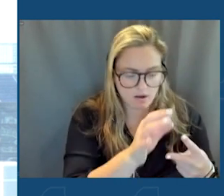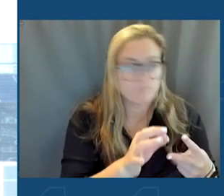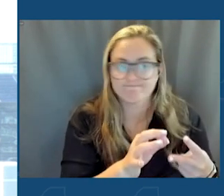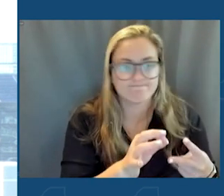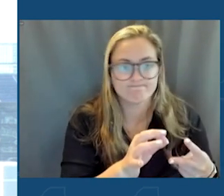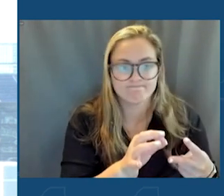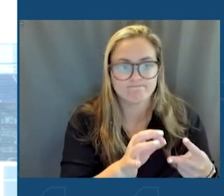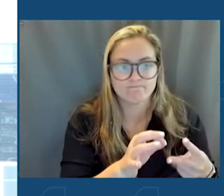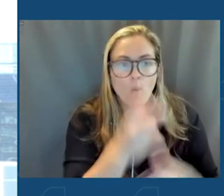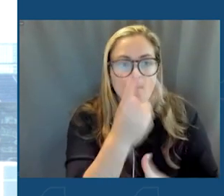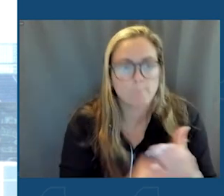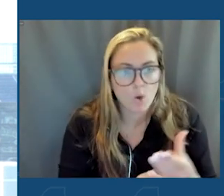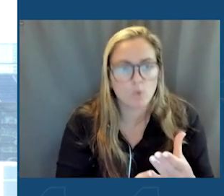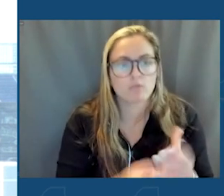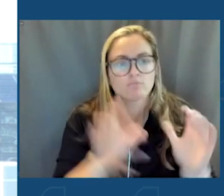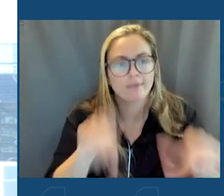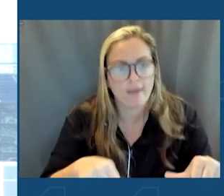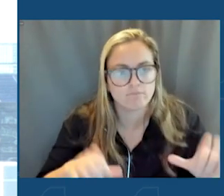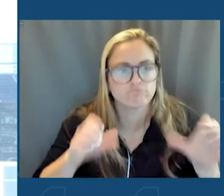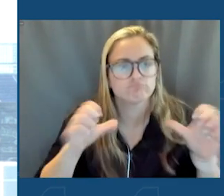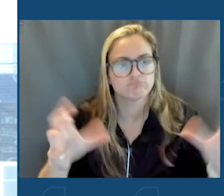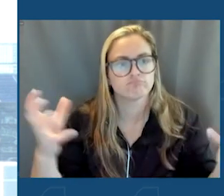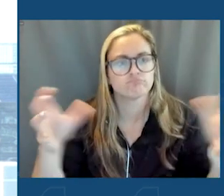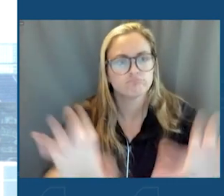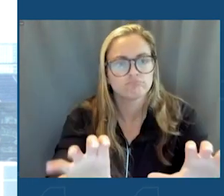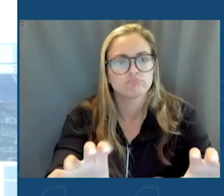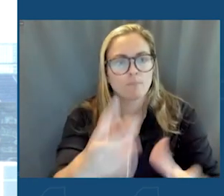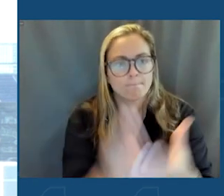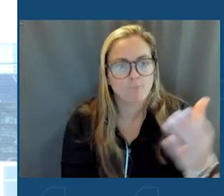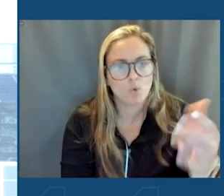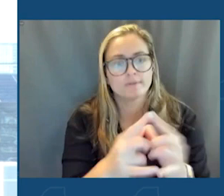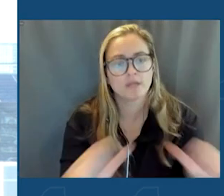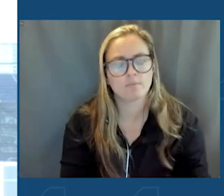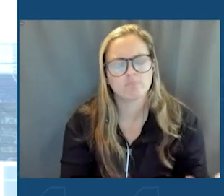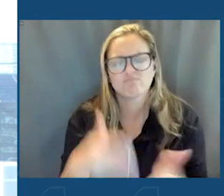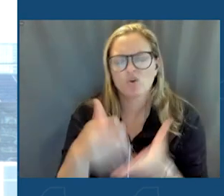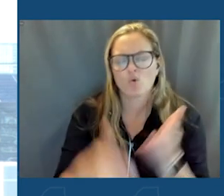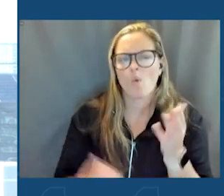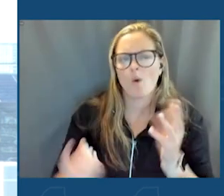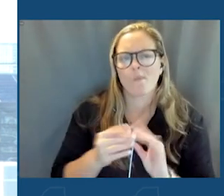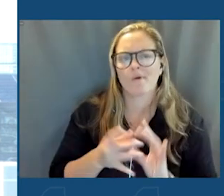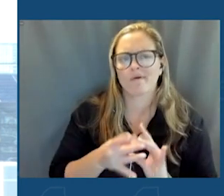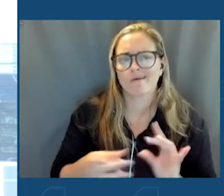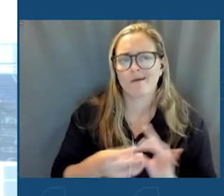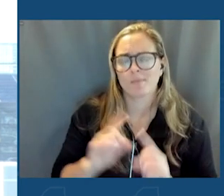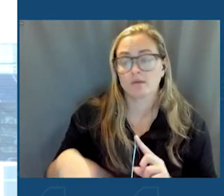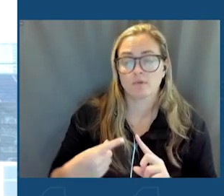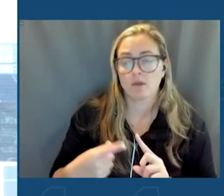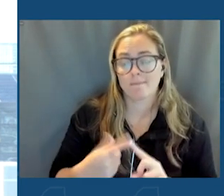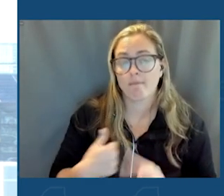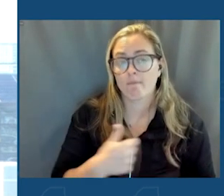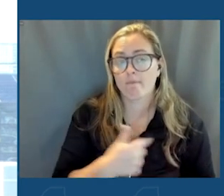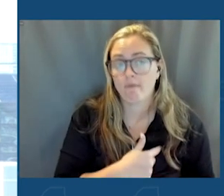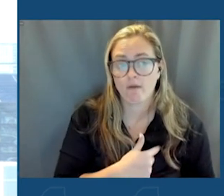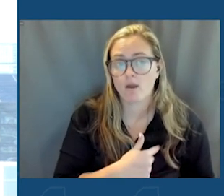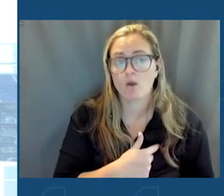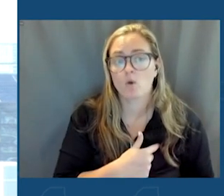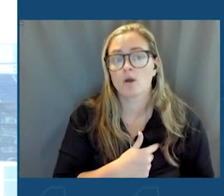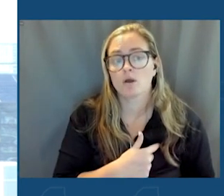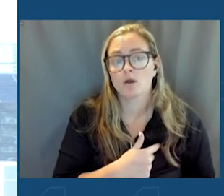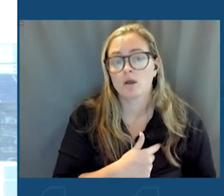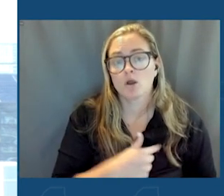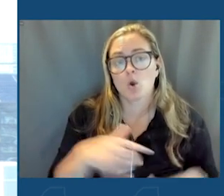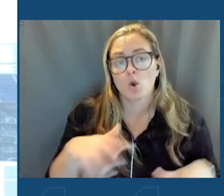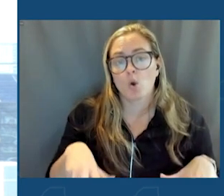all in and both. And I want to conclude with one more comment about our extraordinary host,